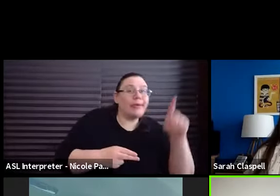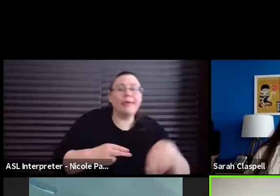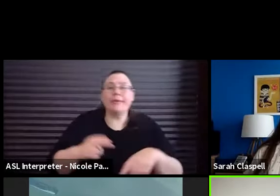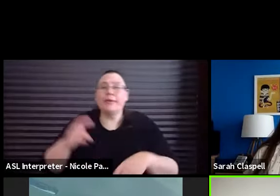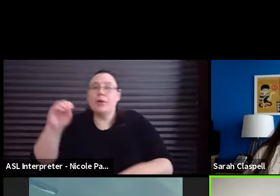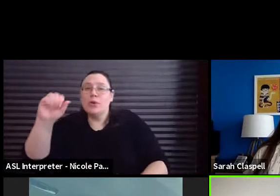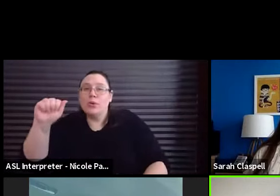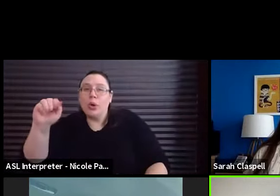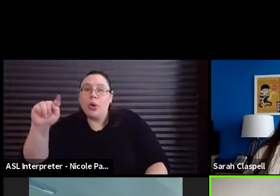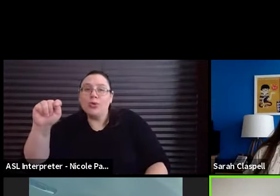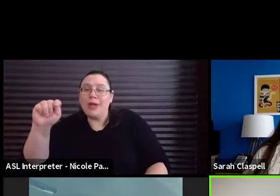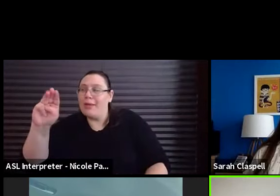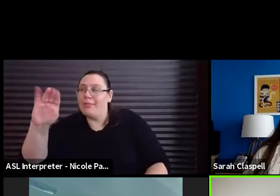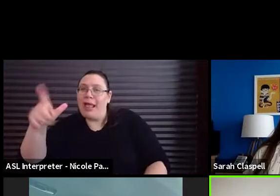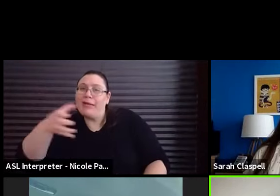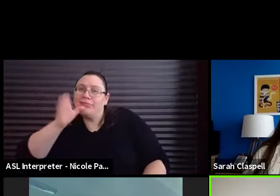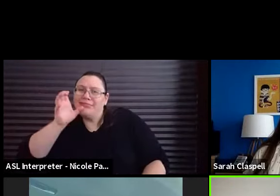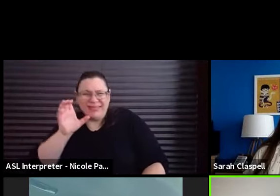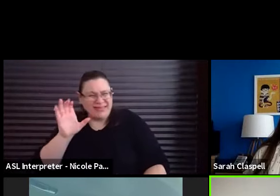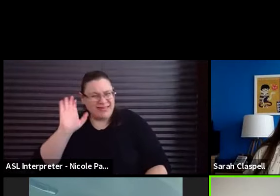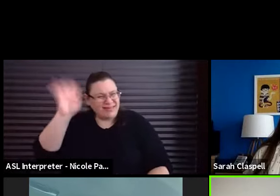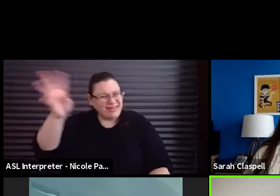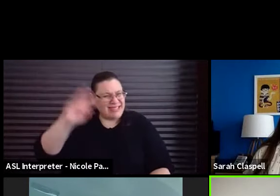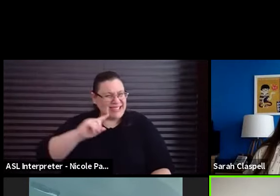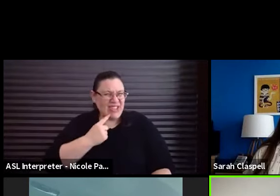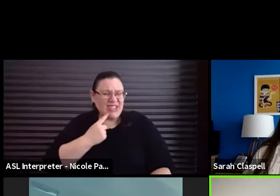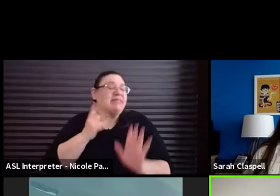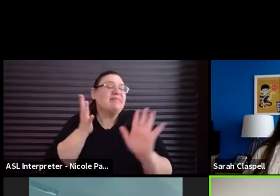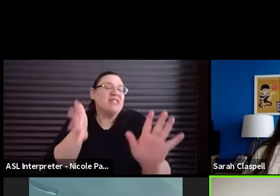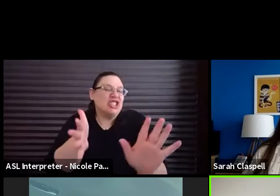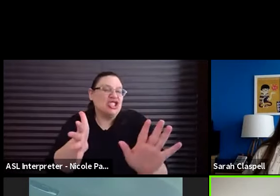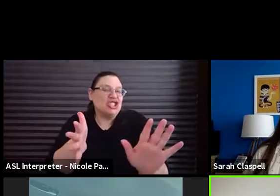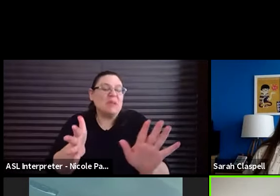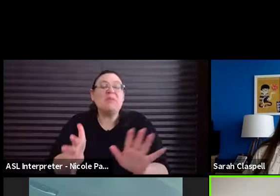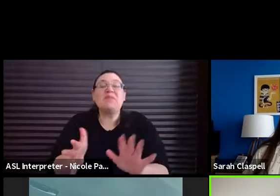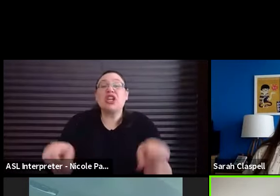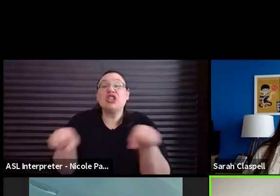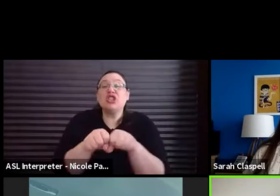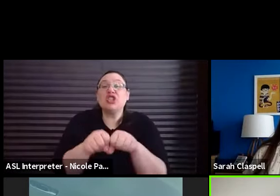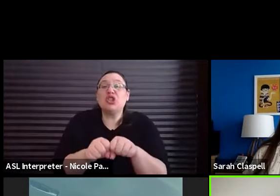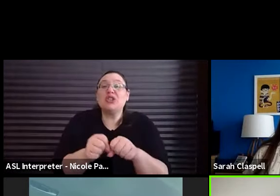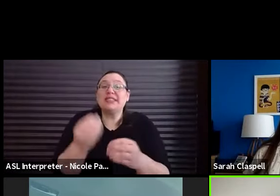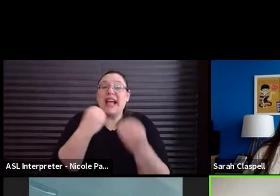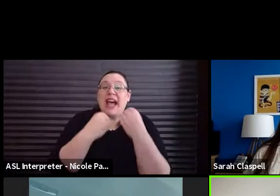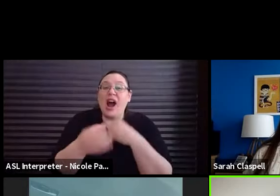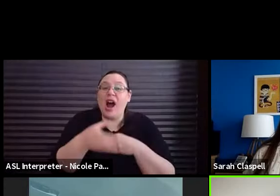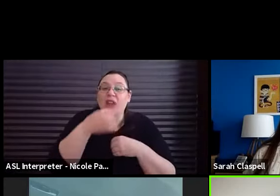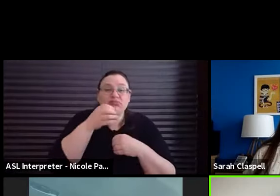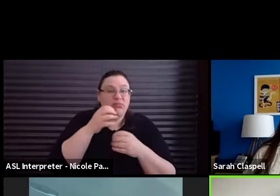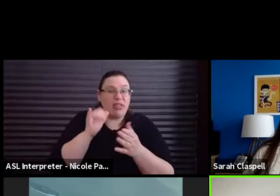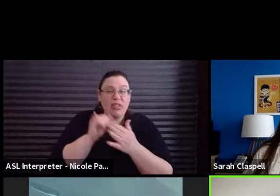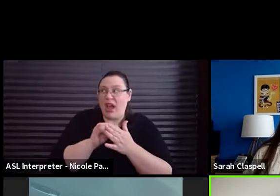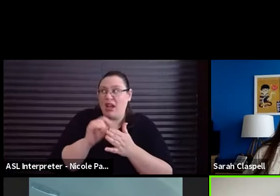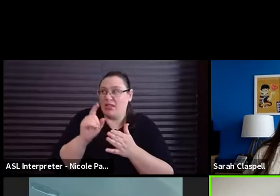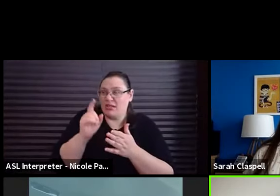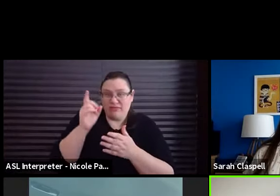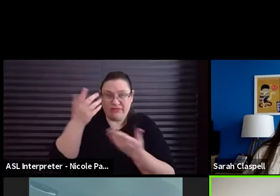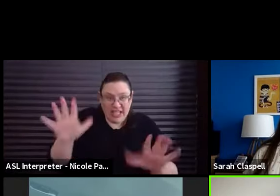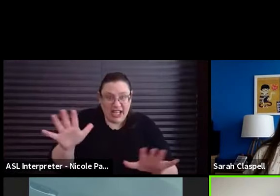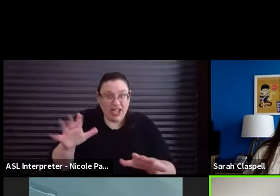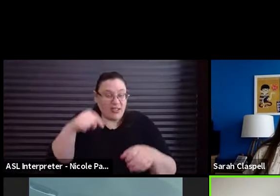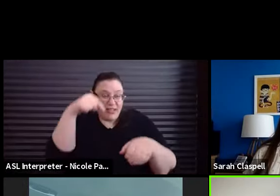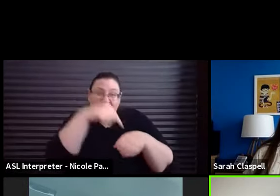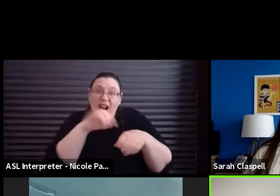seriously. So, you know what? Edible shoes is it's where it's at. It's very, it's full of fiber